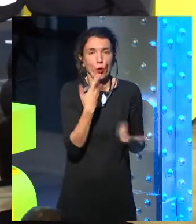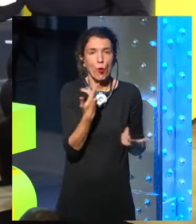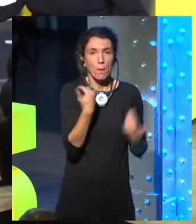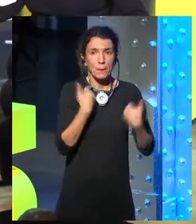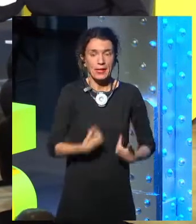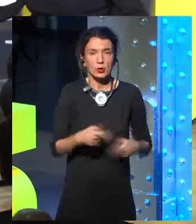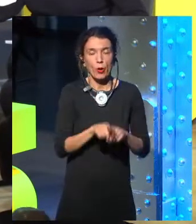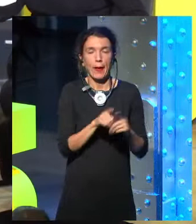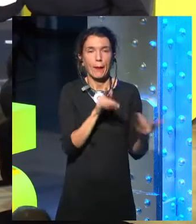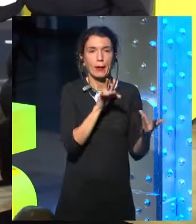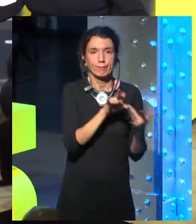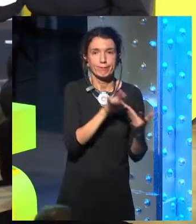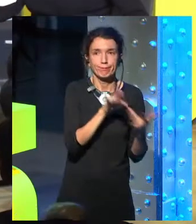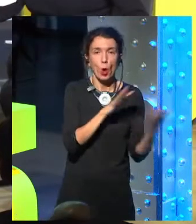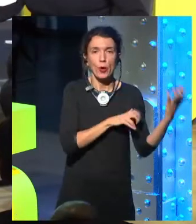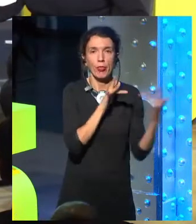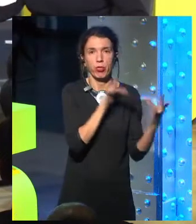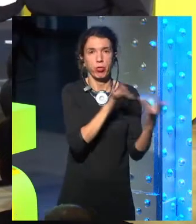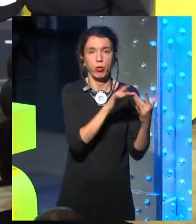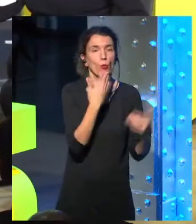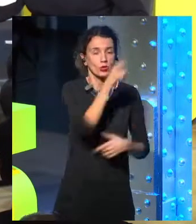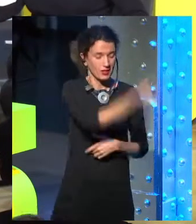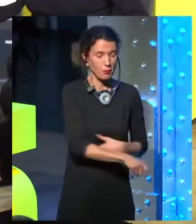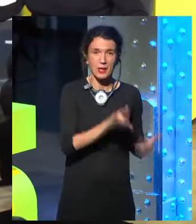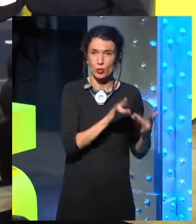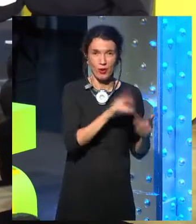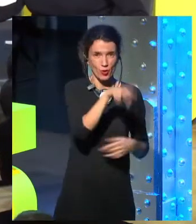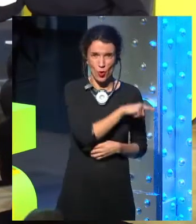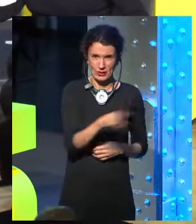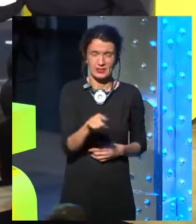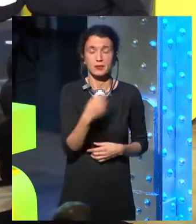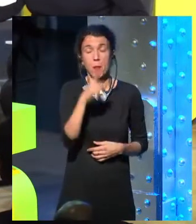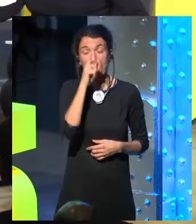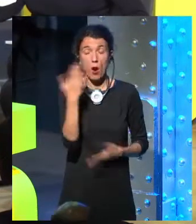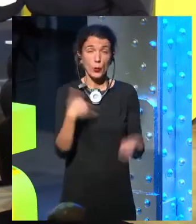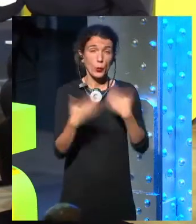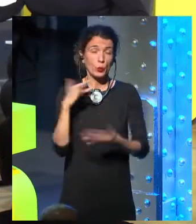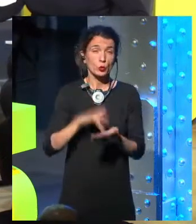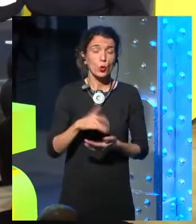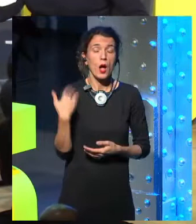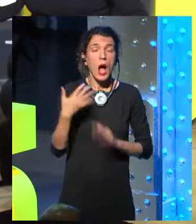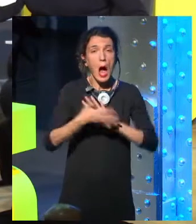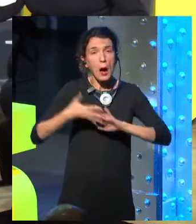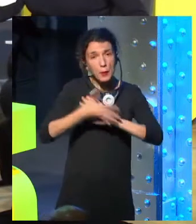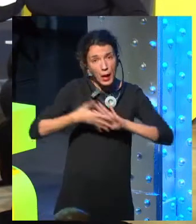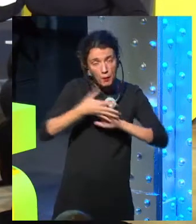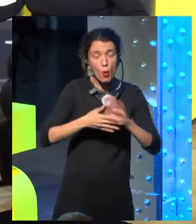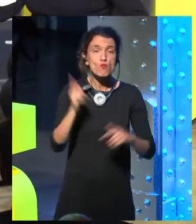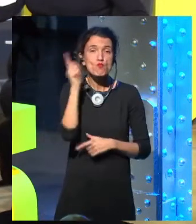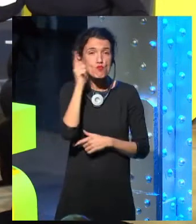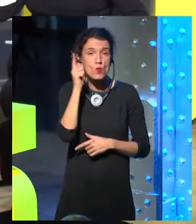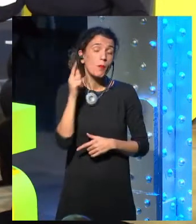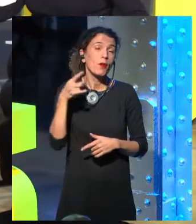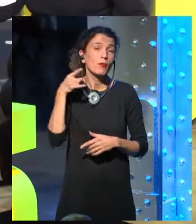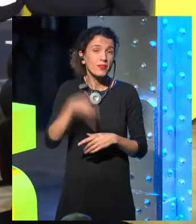in a room and never talk to a human again. It was a way to make and schedule appointments or talk to people when they missed each other. So I think